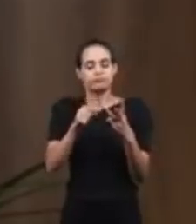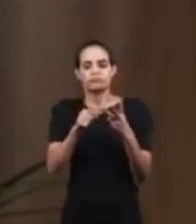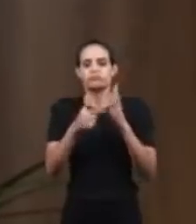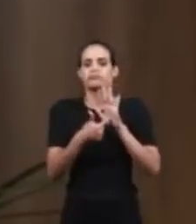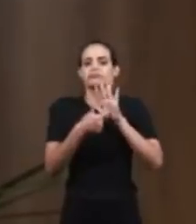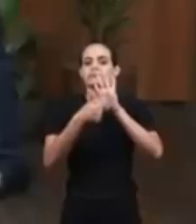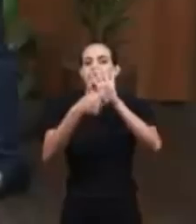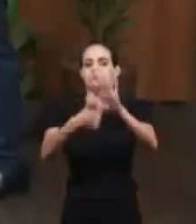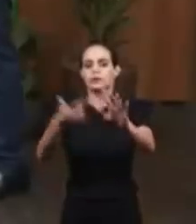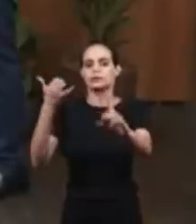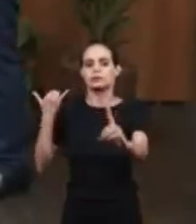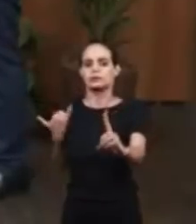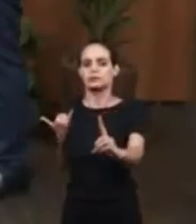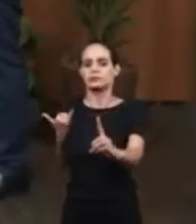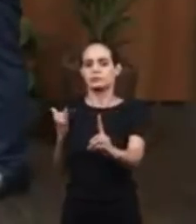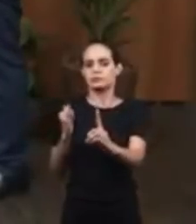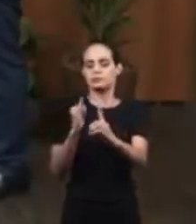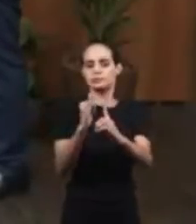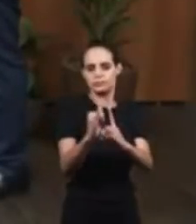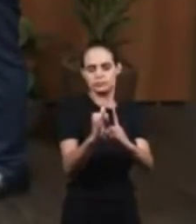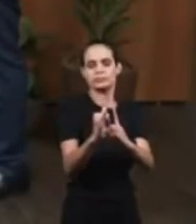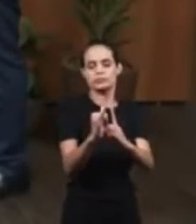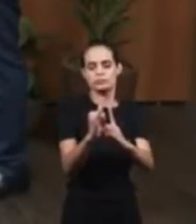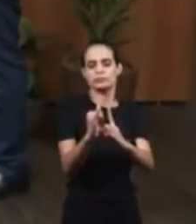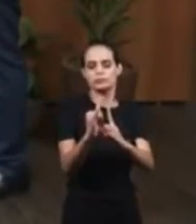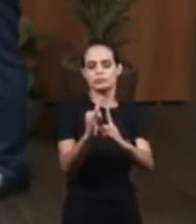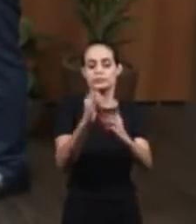that point to the Trinity.